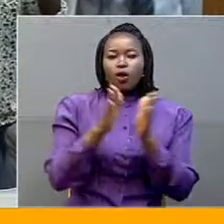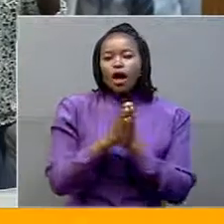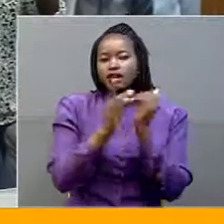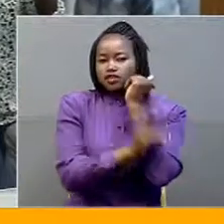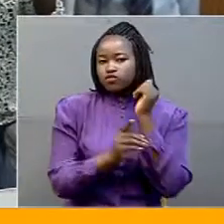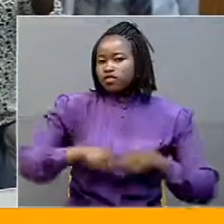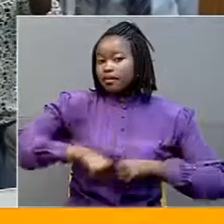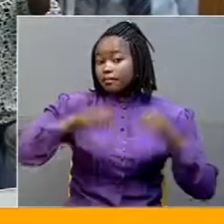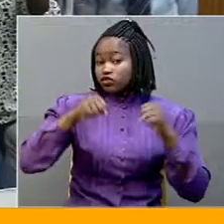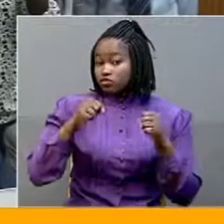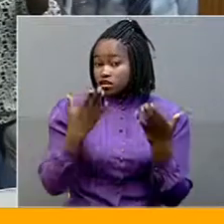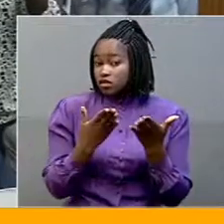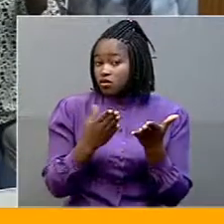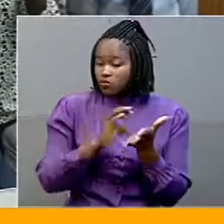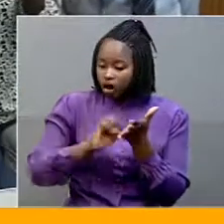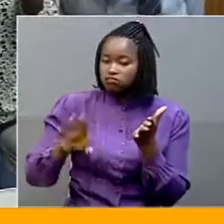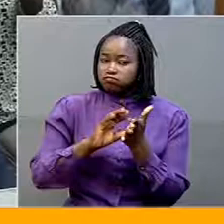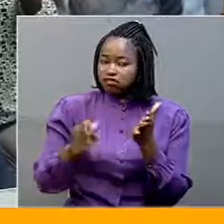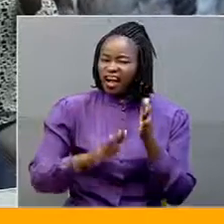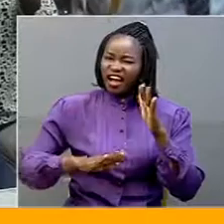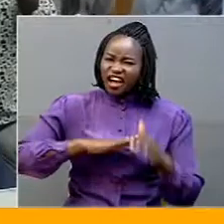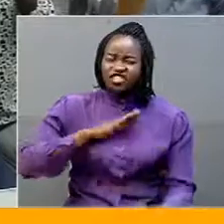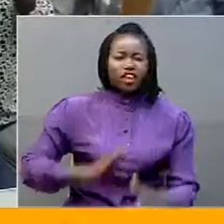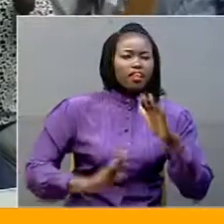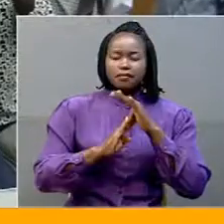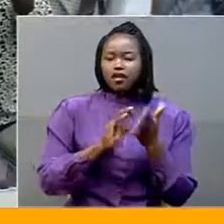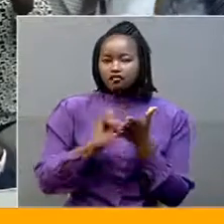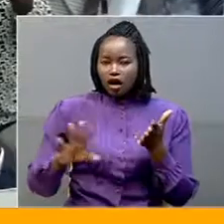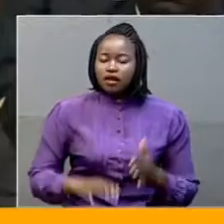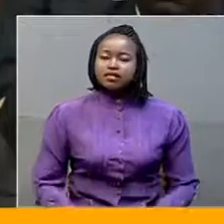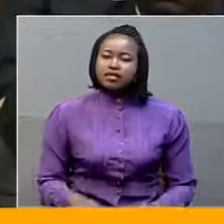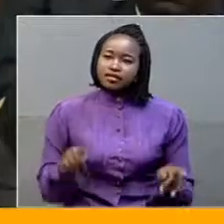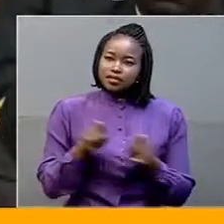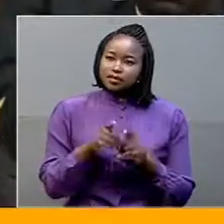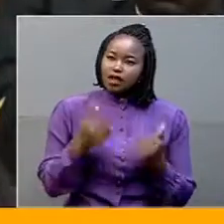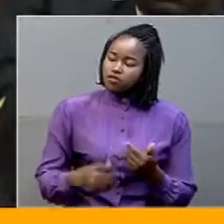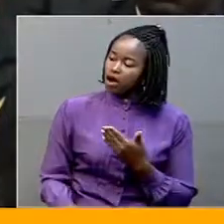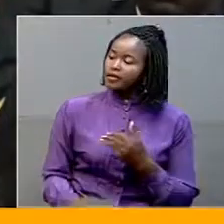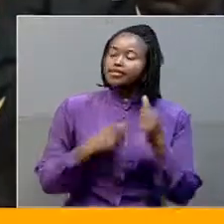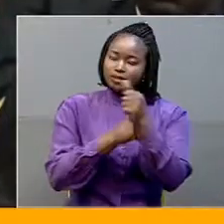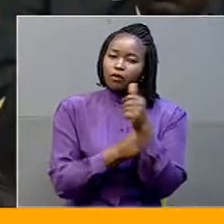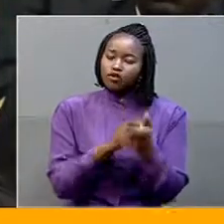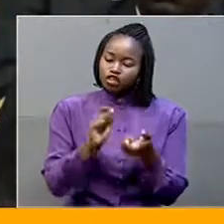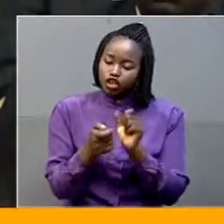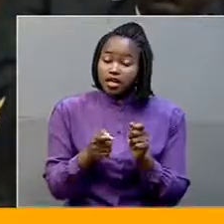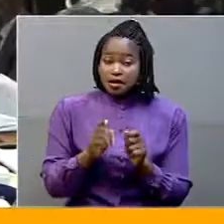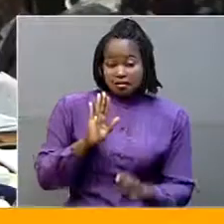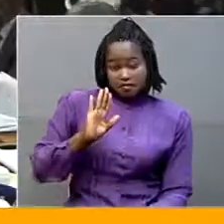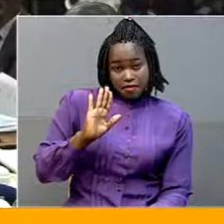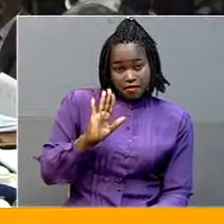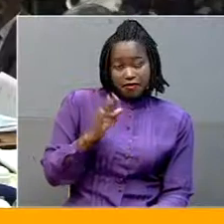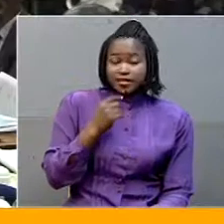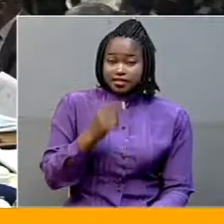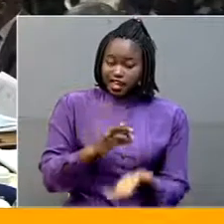20 out of 29 members of the legal and parliamentary affairs committee supported the amendment. In their justification to delete